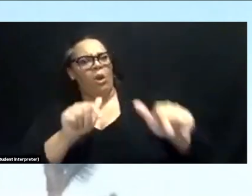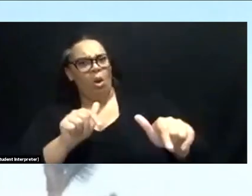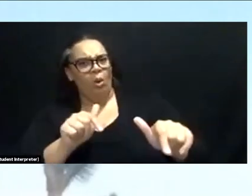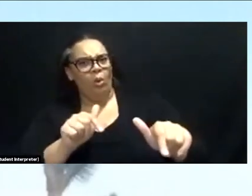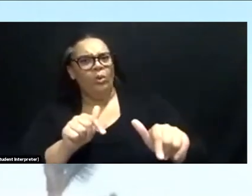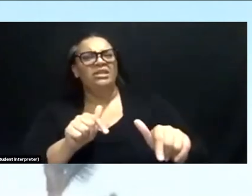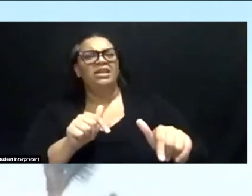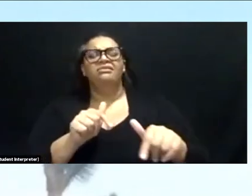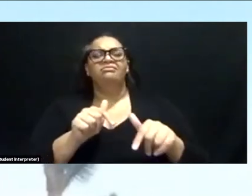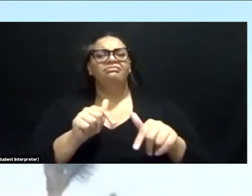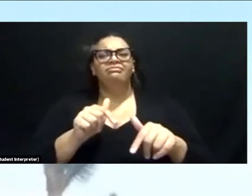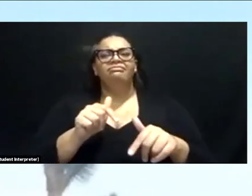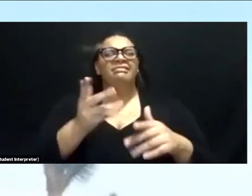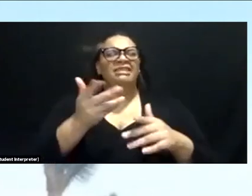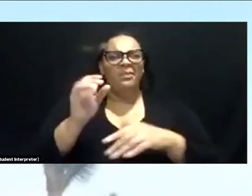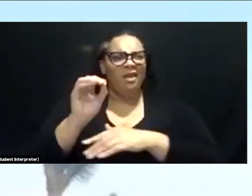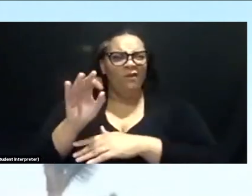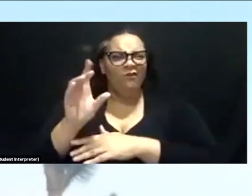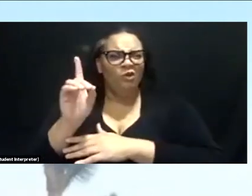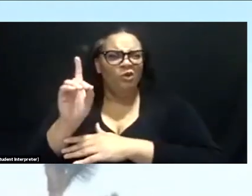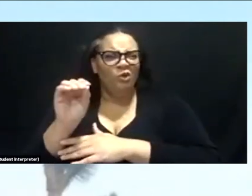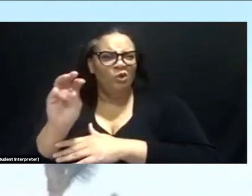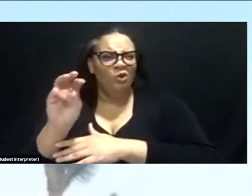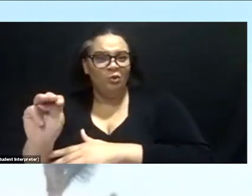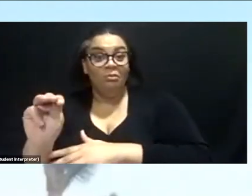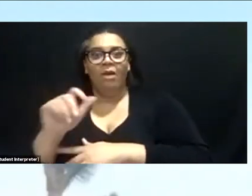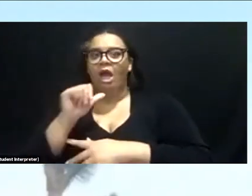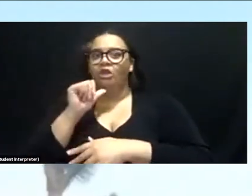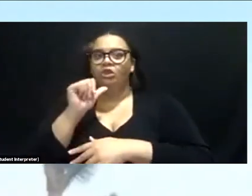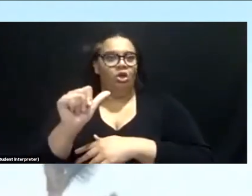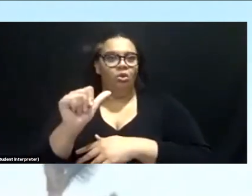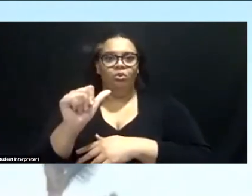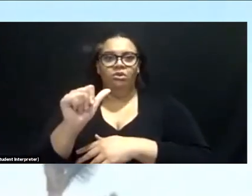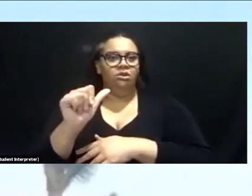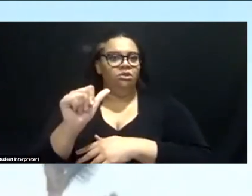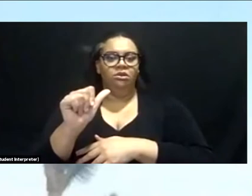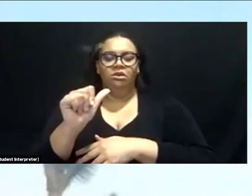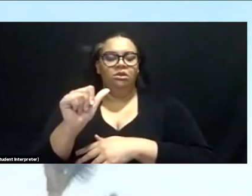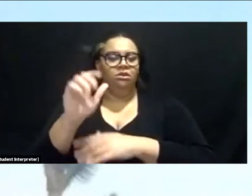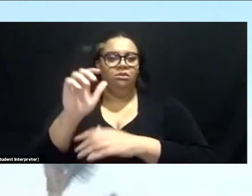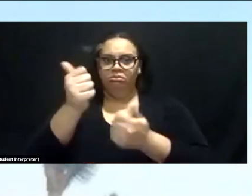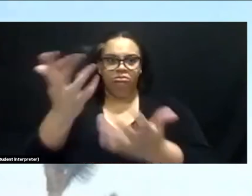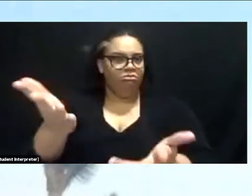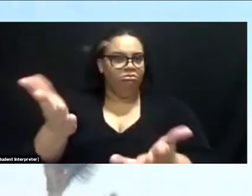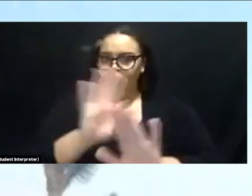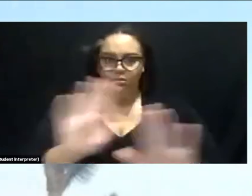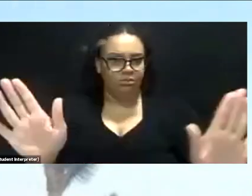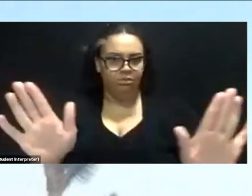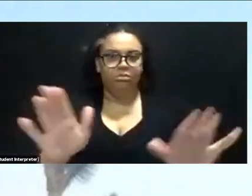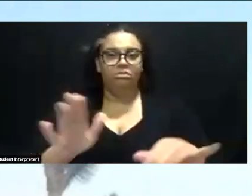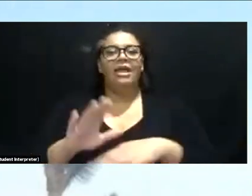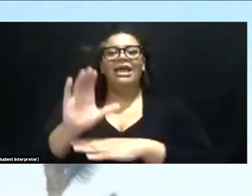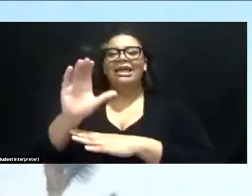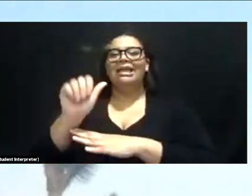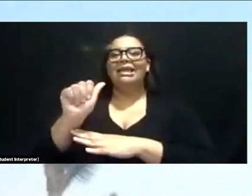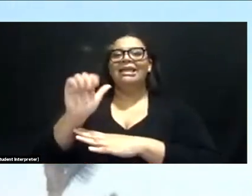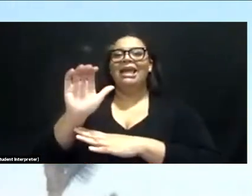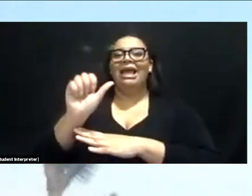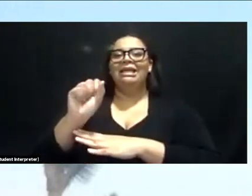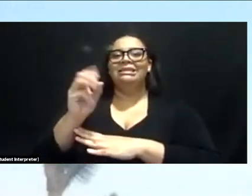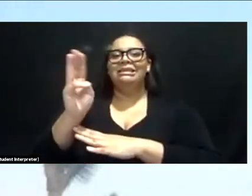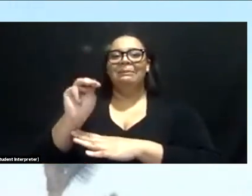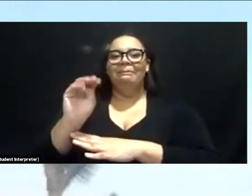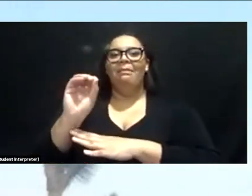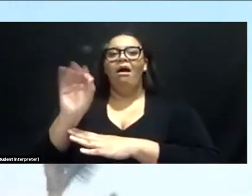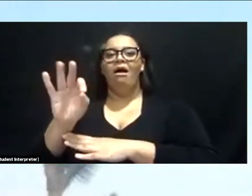one point. I don't recommend the chasm of doom, especially at nighttime. It's name is the chasm of doom. Say no